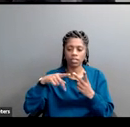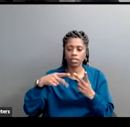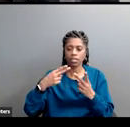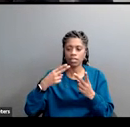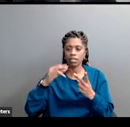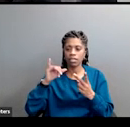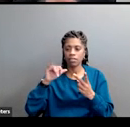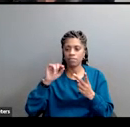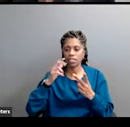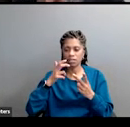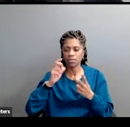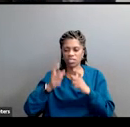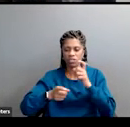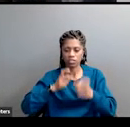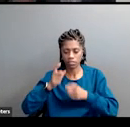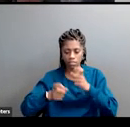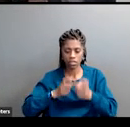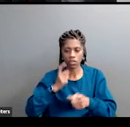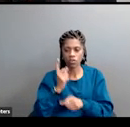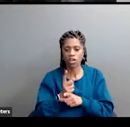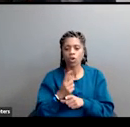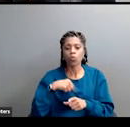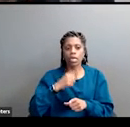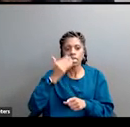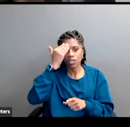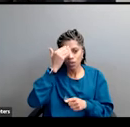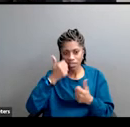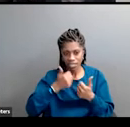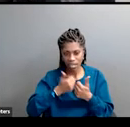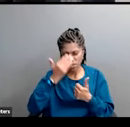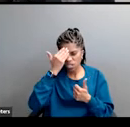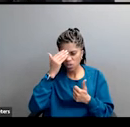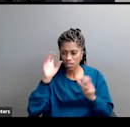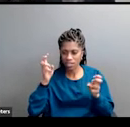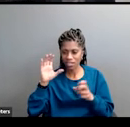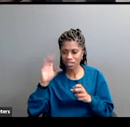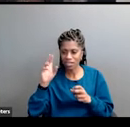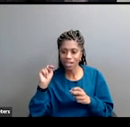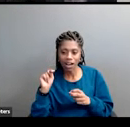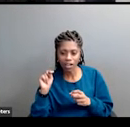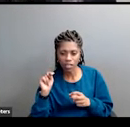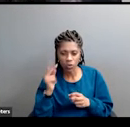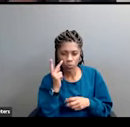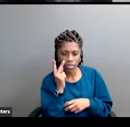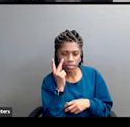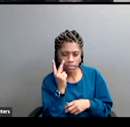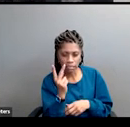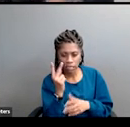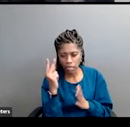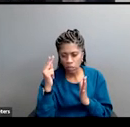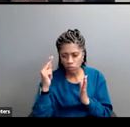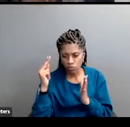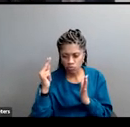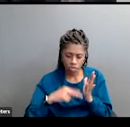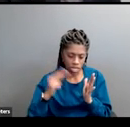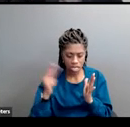We listened to it. We're like, we know the game. We know the con. We hear the racism. Some people broke their wrists